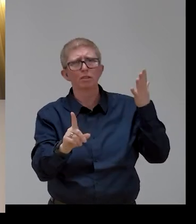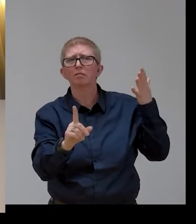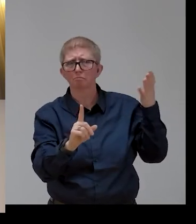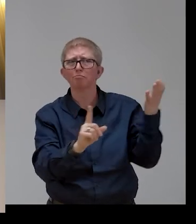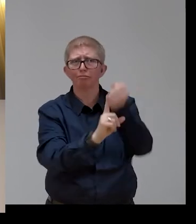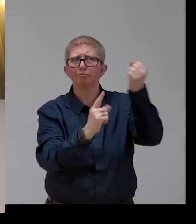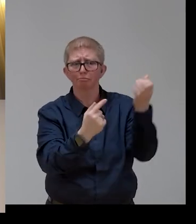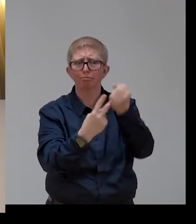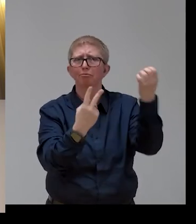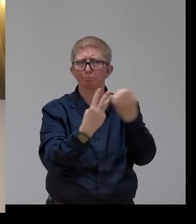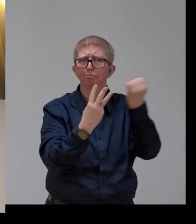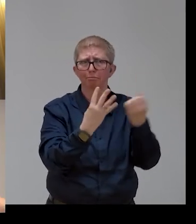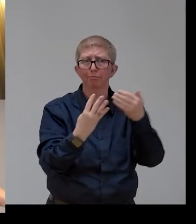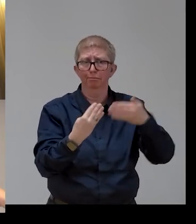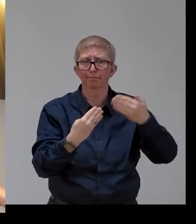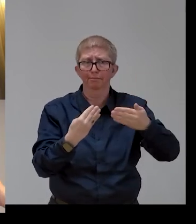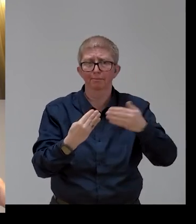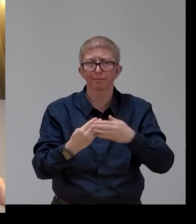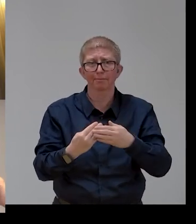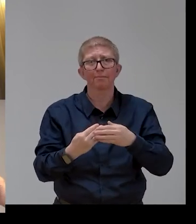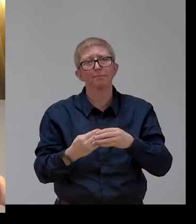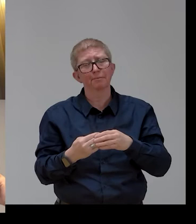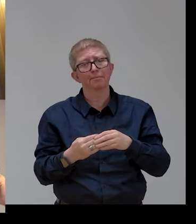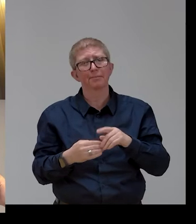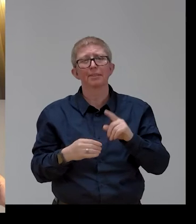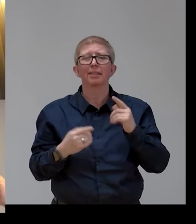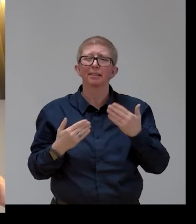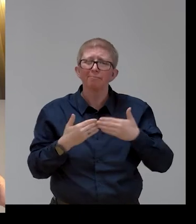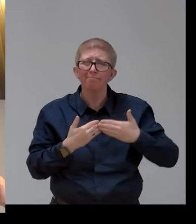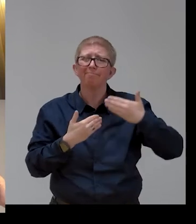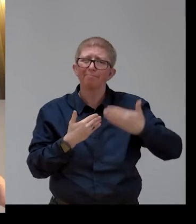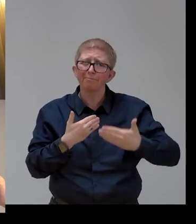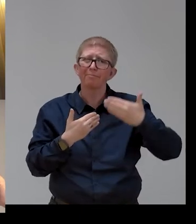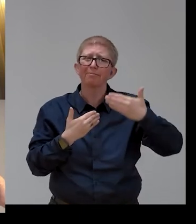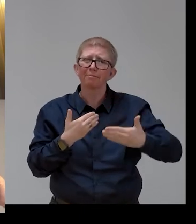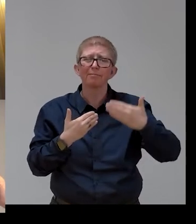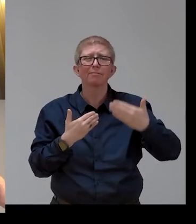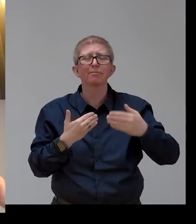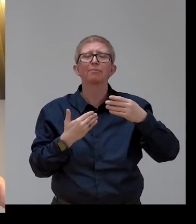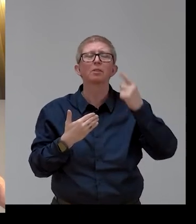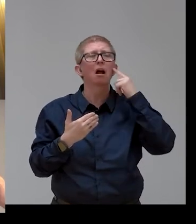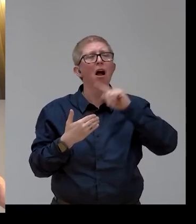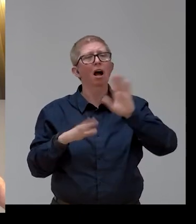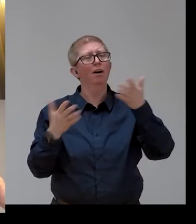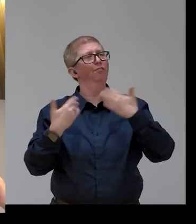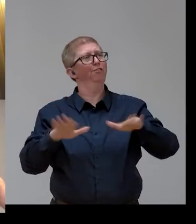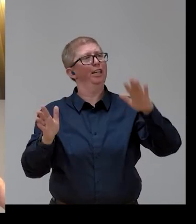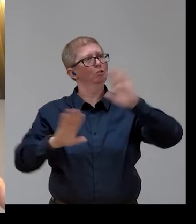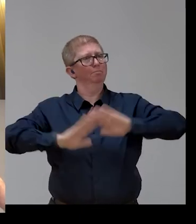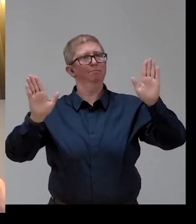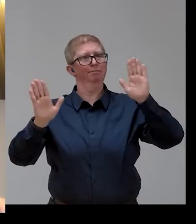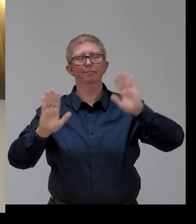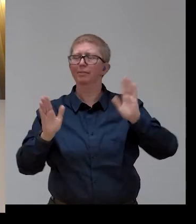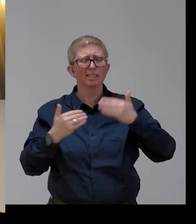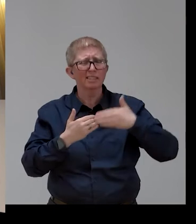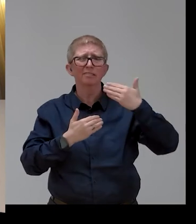Of course, it will always be an unfinished path. Therefore, it is mandatory